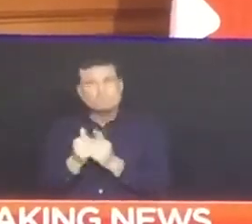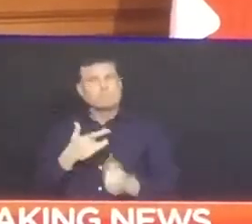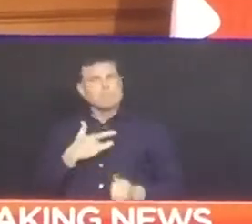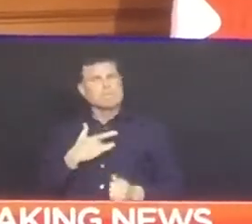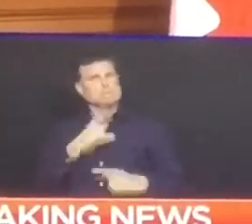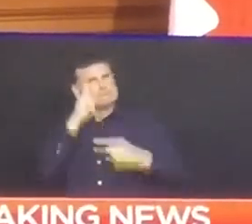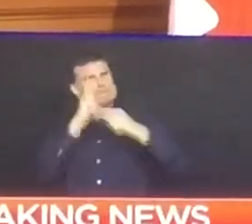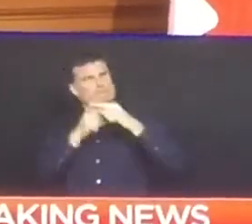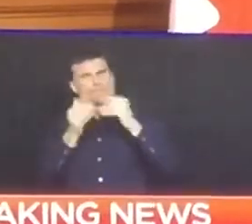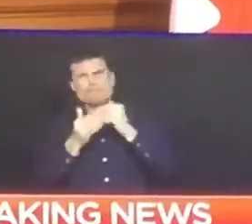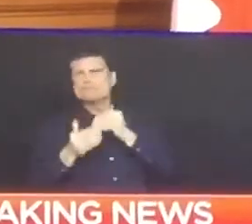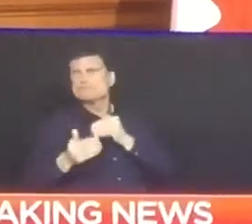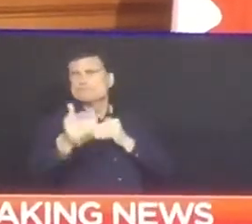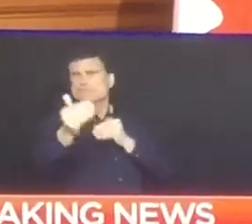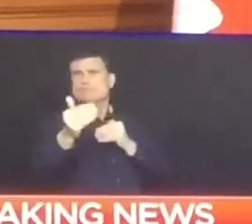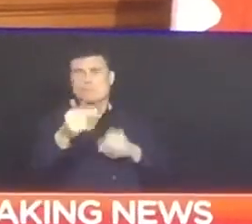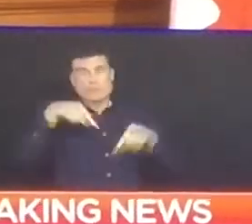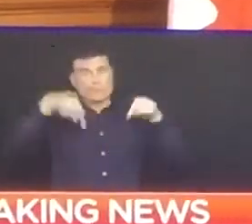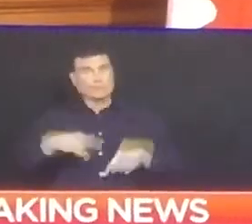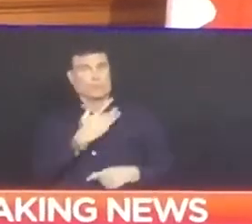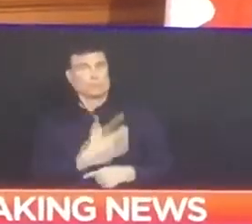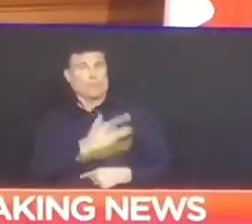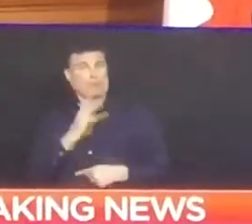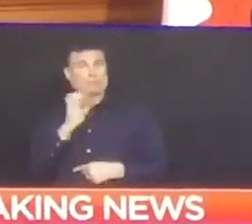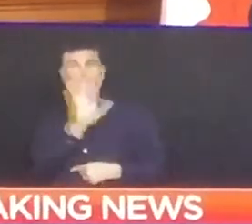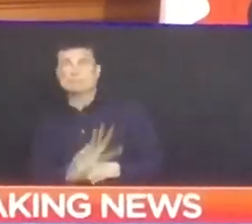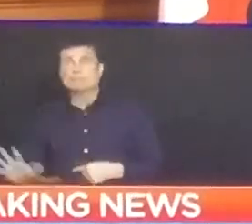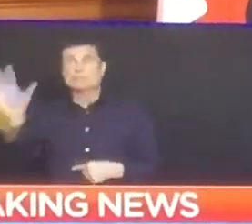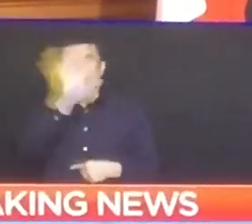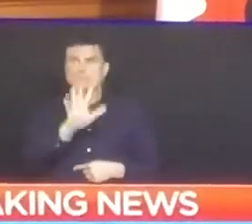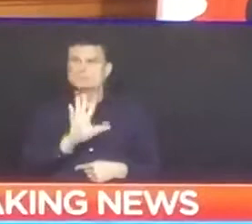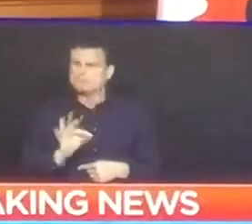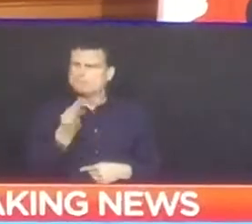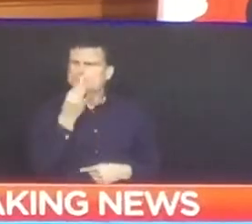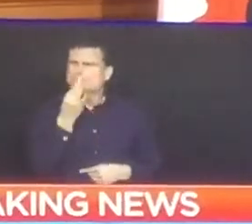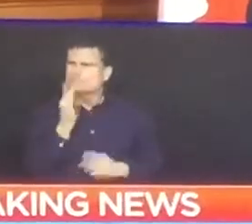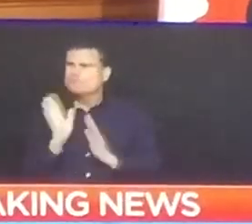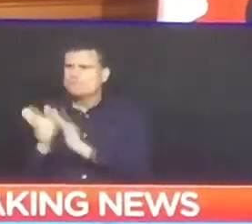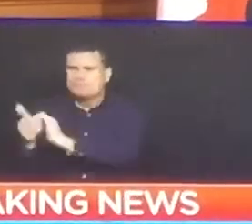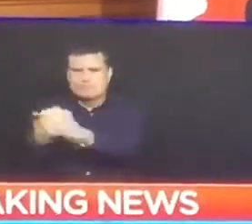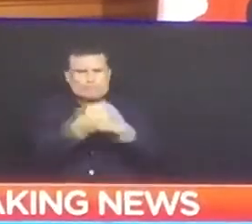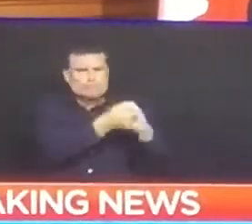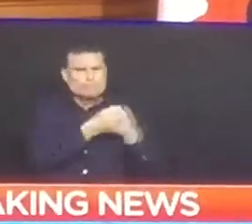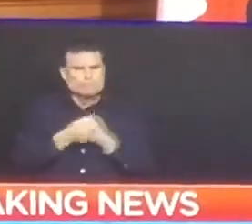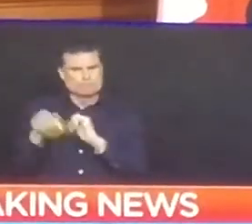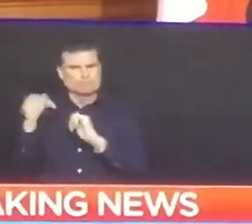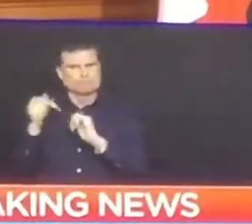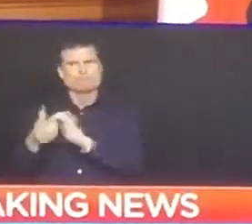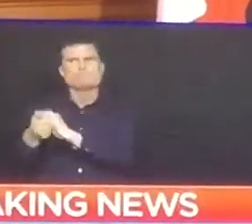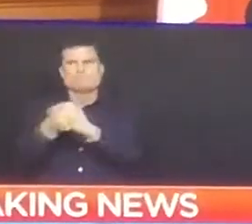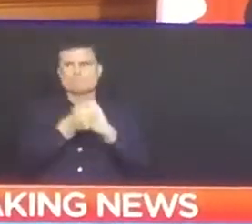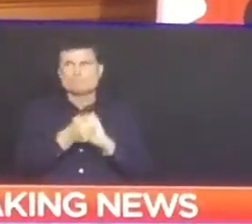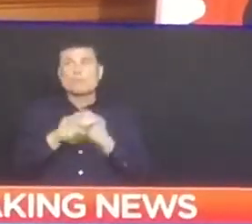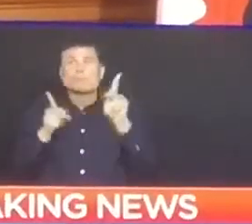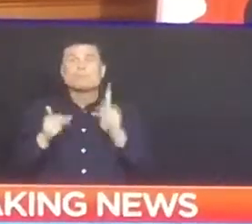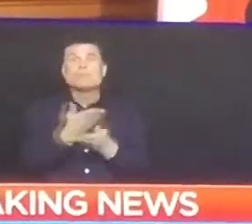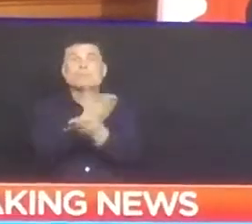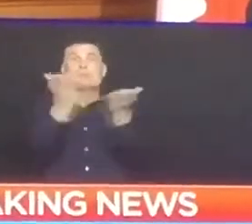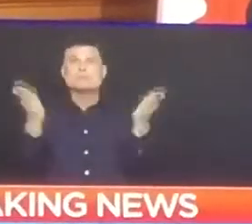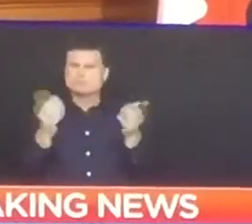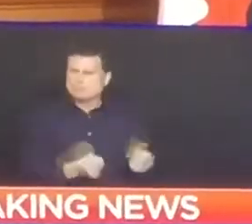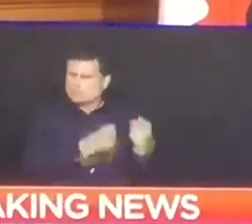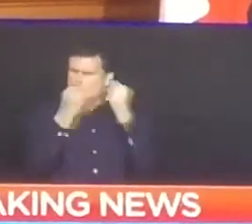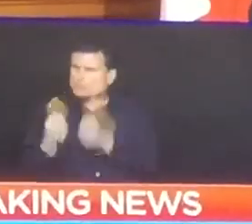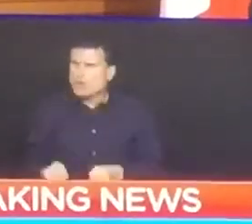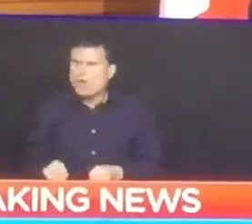our communities. We're in this together. People from every corner of the province in every region. Tonight, I'm asking